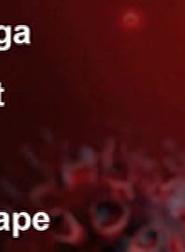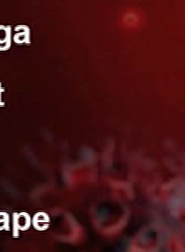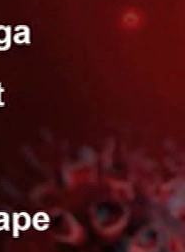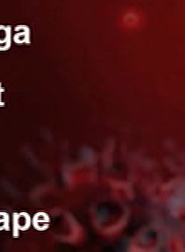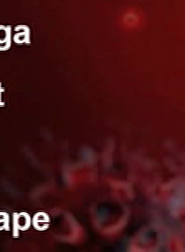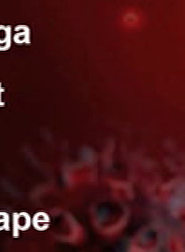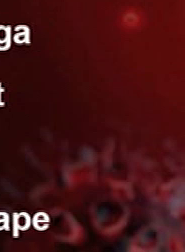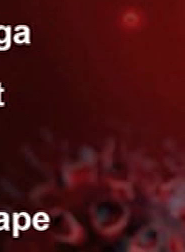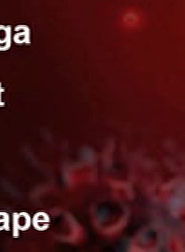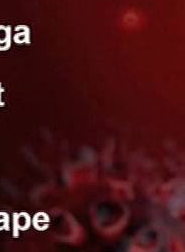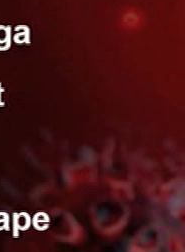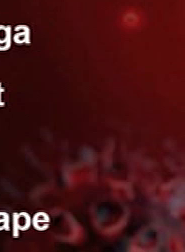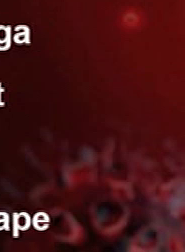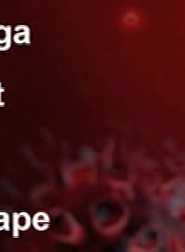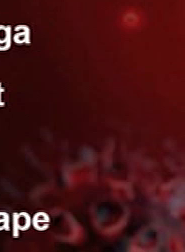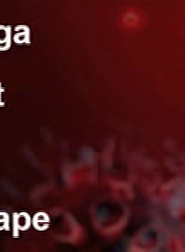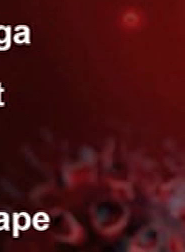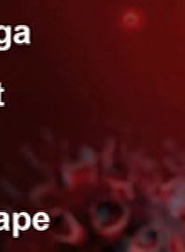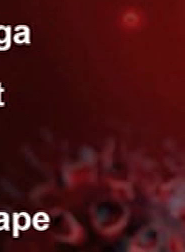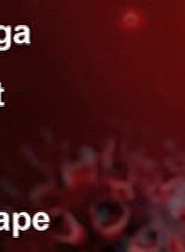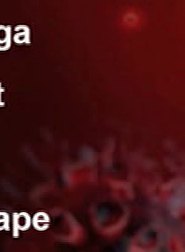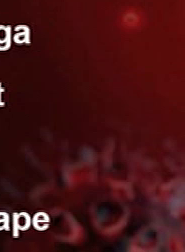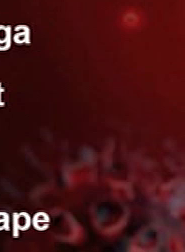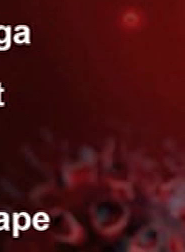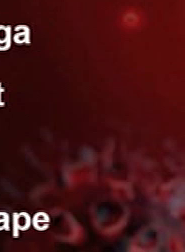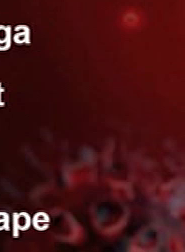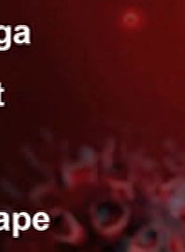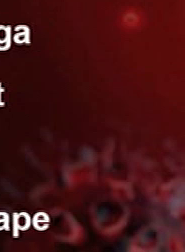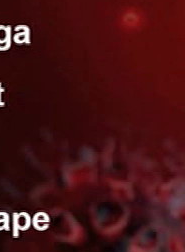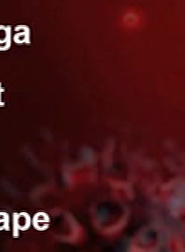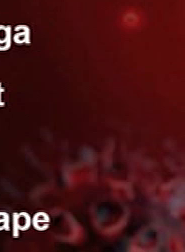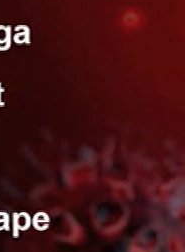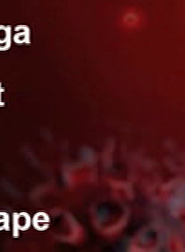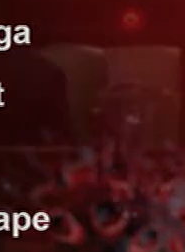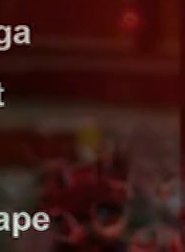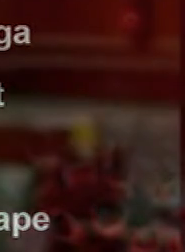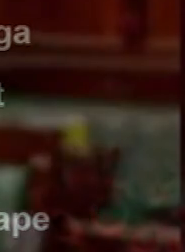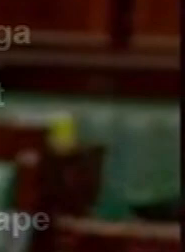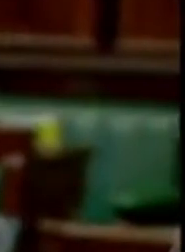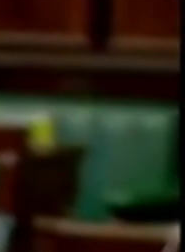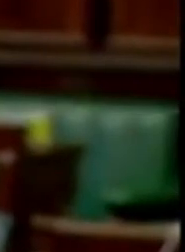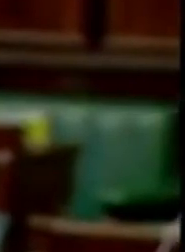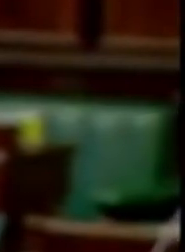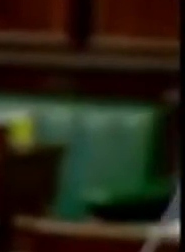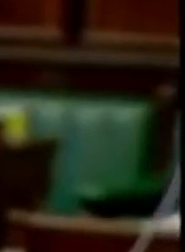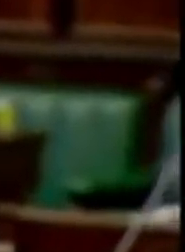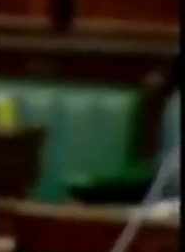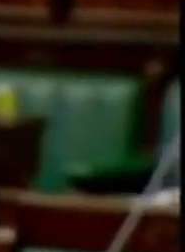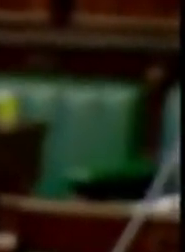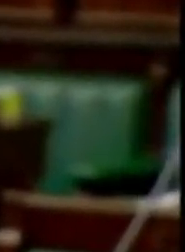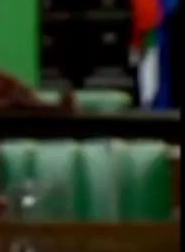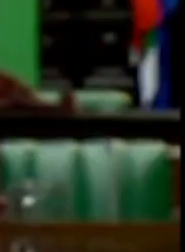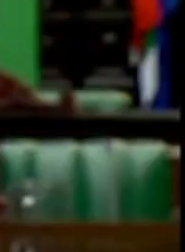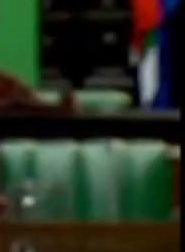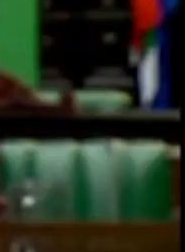recorded in limbo more than 30 000 positive cases recorded in the northern cape sad news on